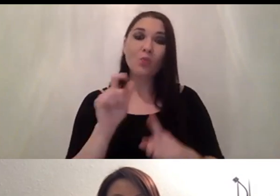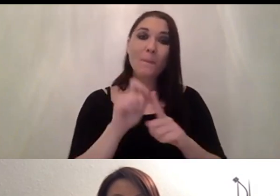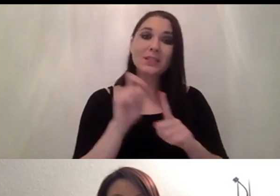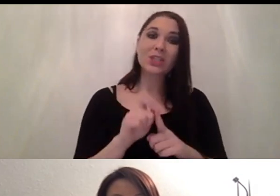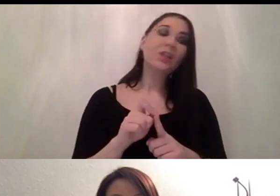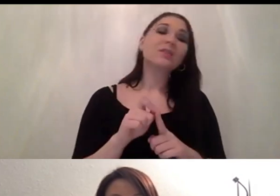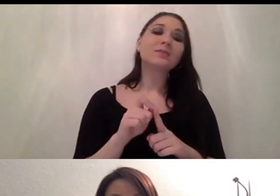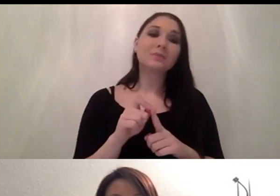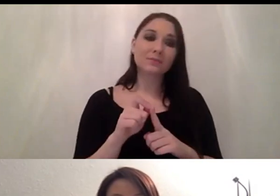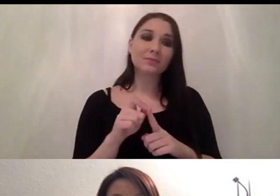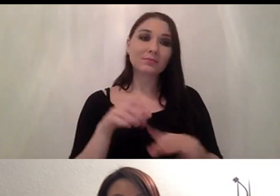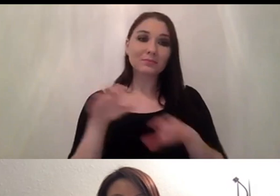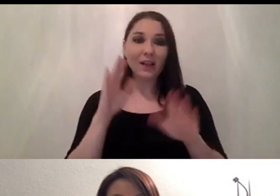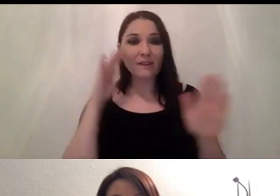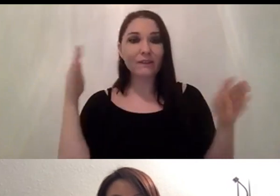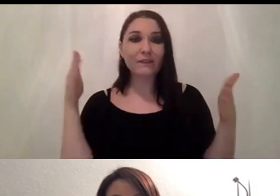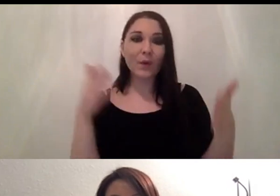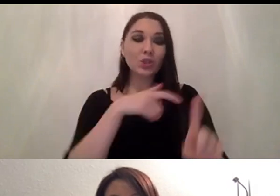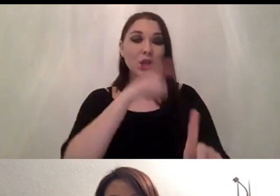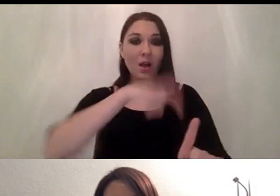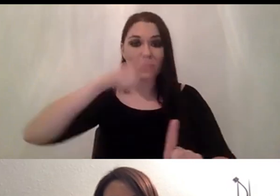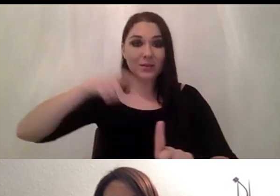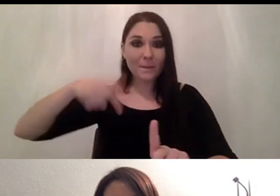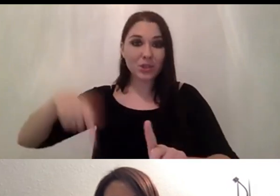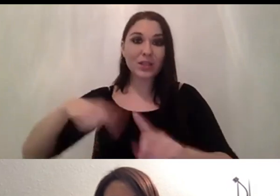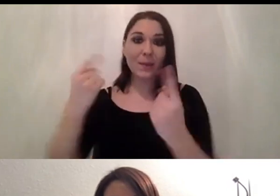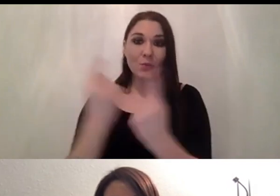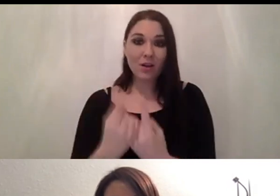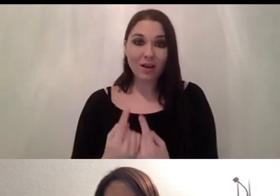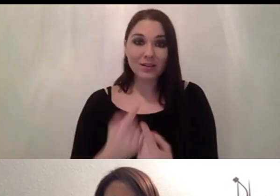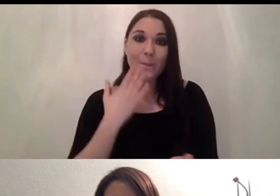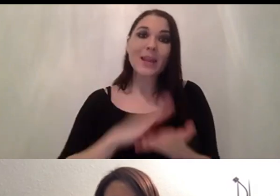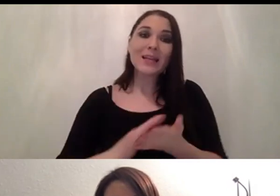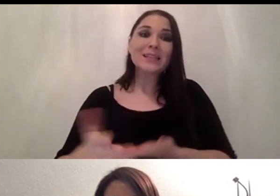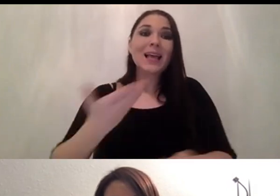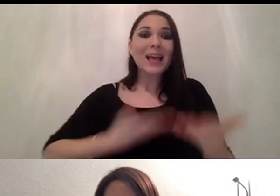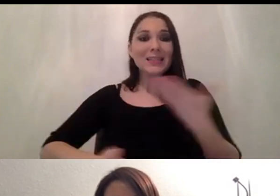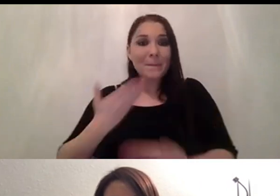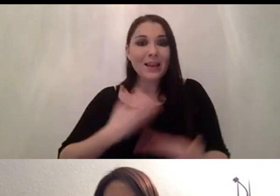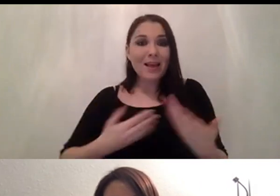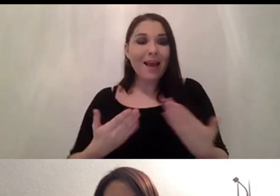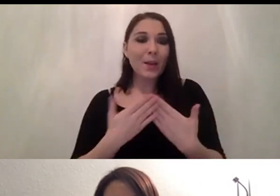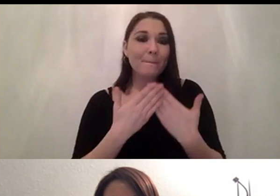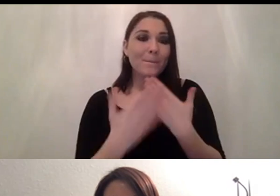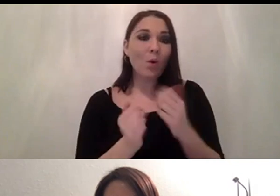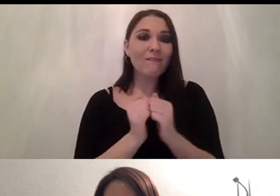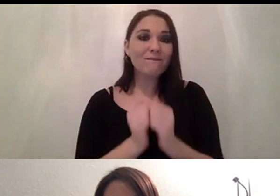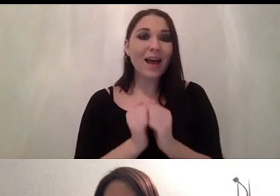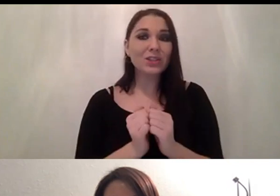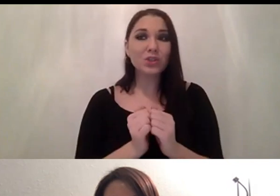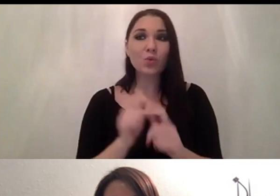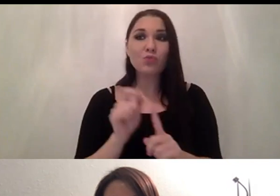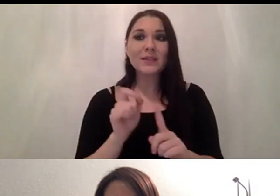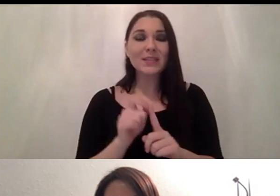which is very focused on customers and the product can you please explain more value proposition sector in your